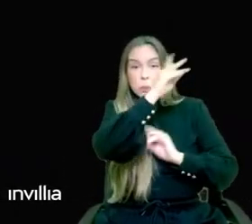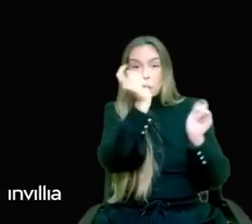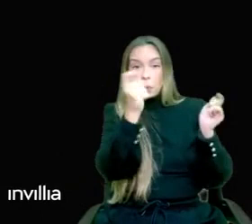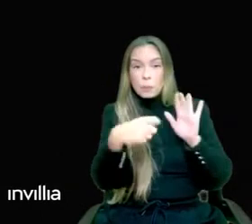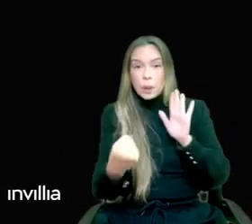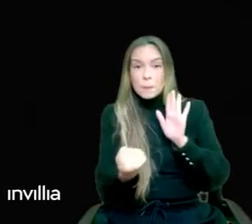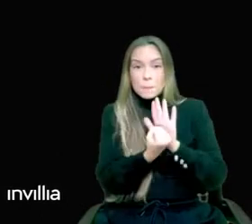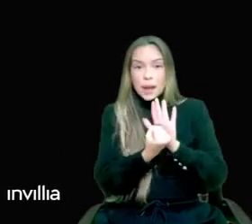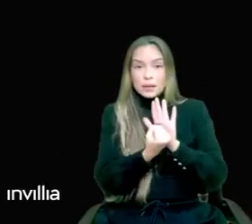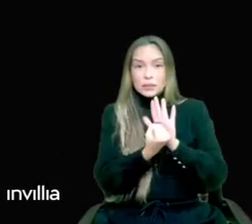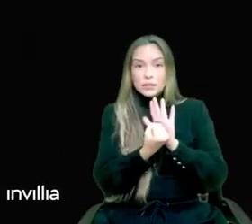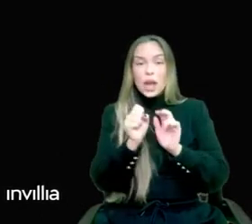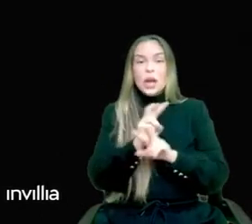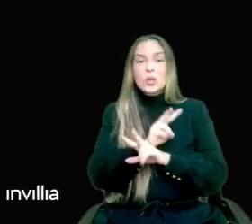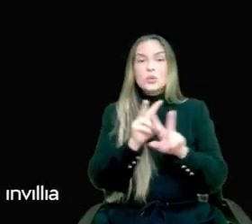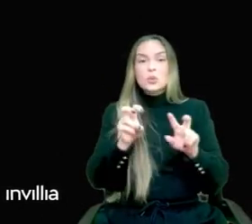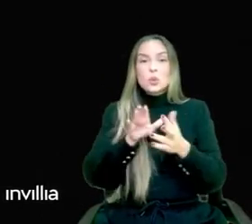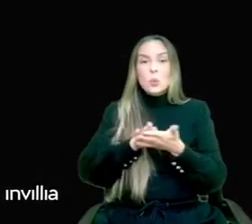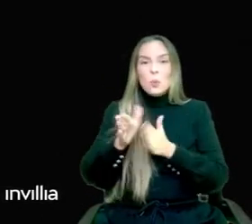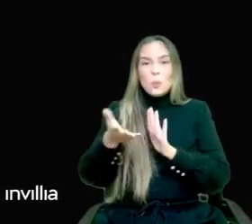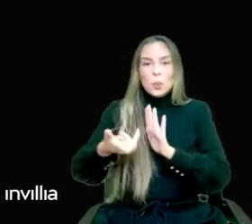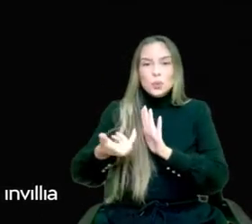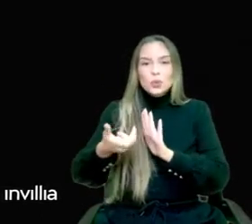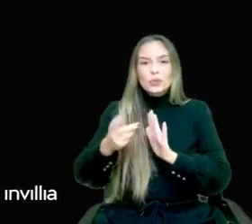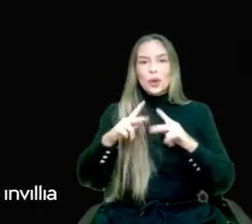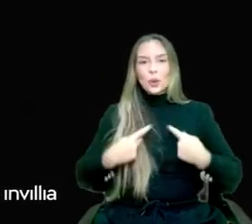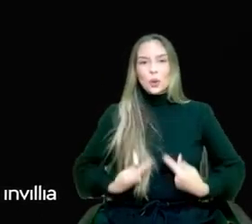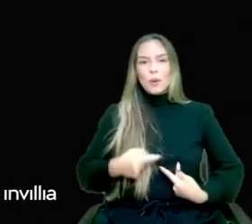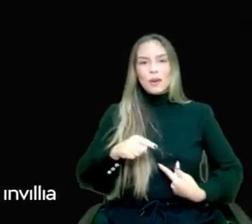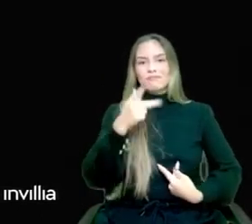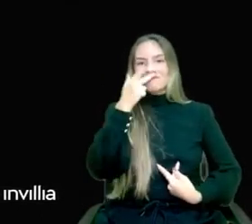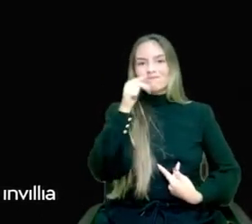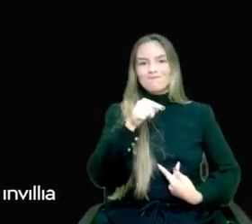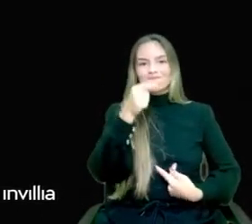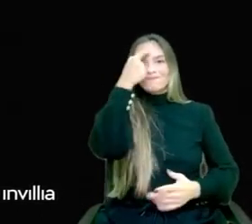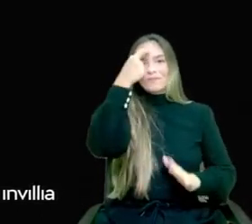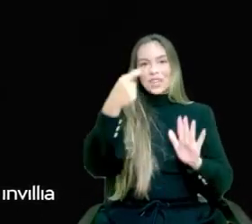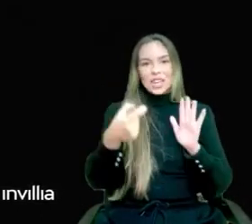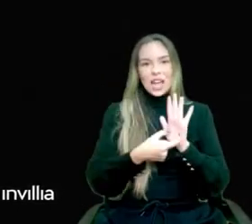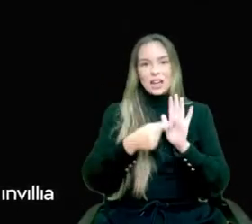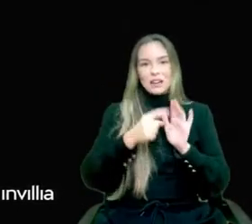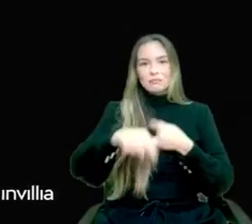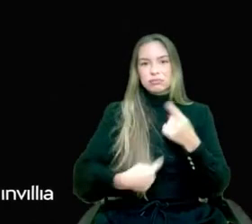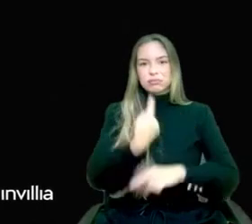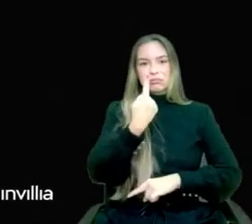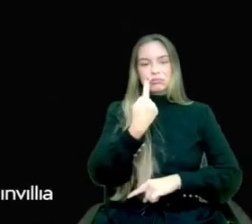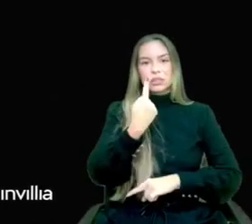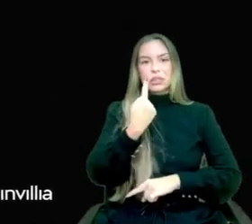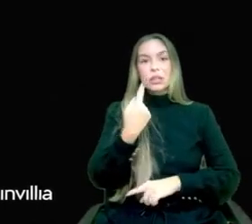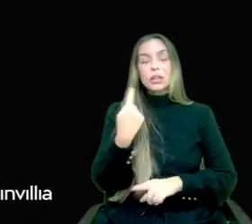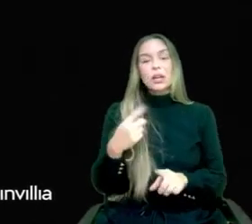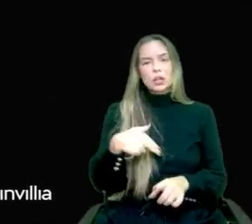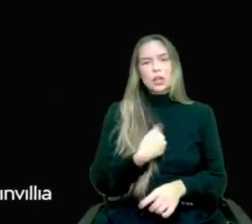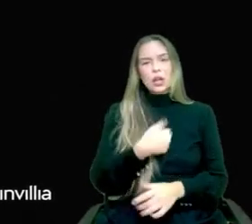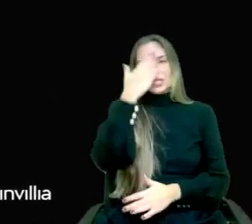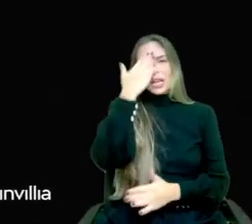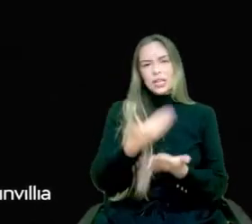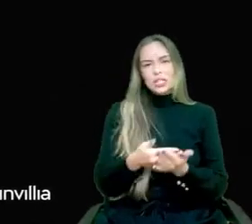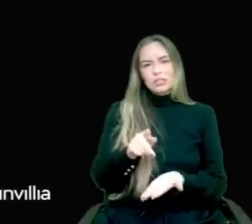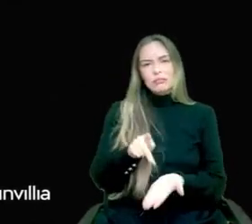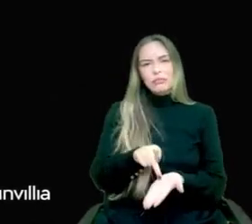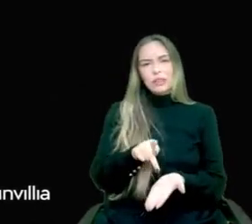as the AI revolution does. We truly believe this is the most